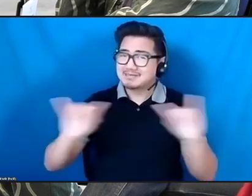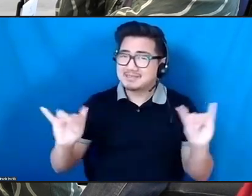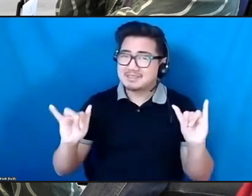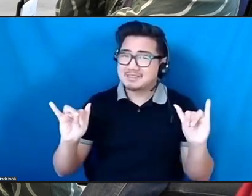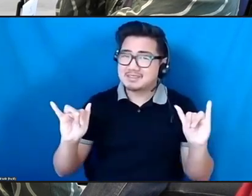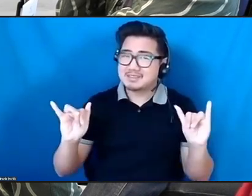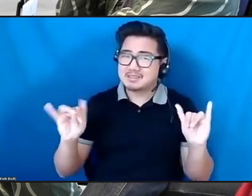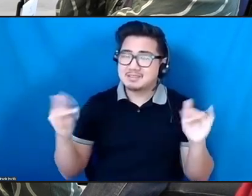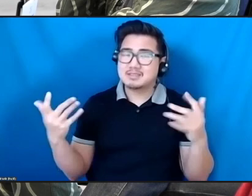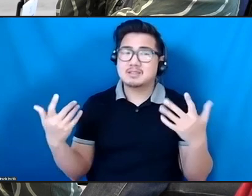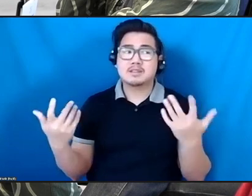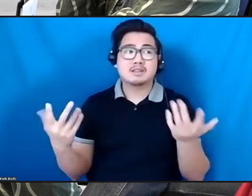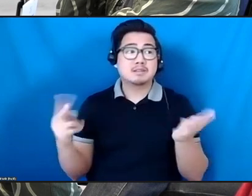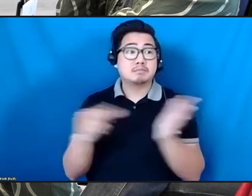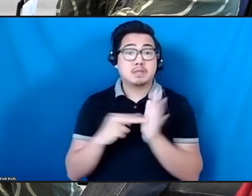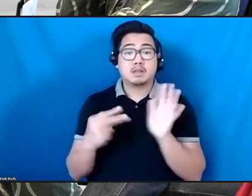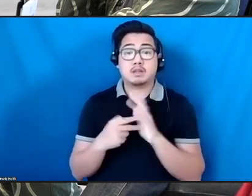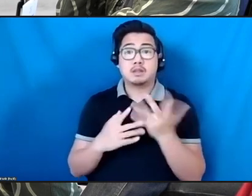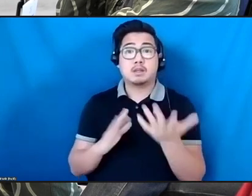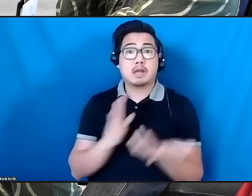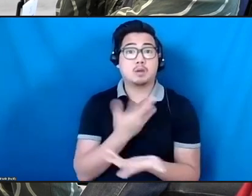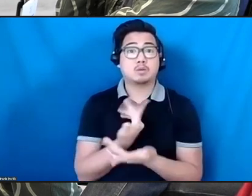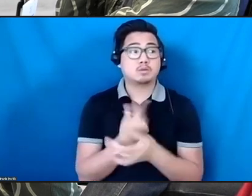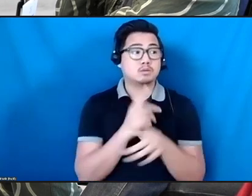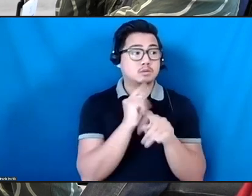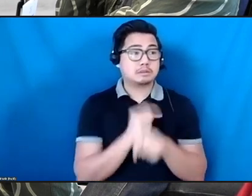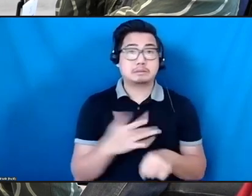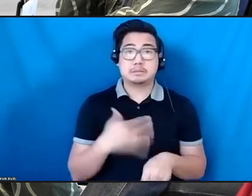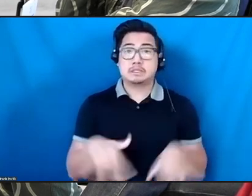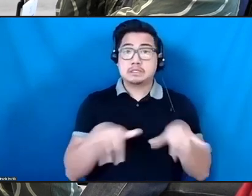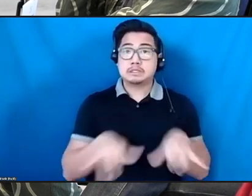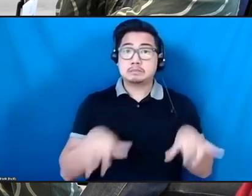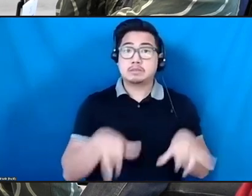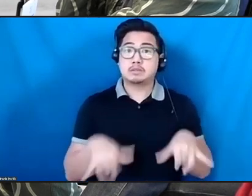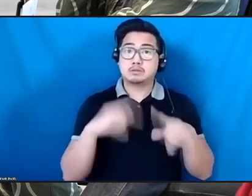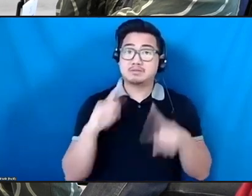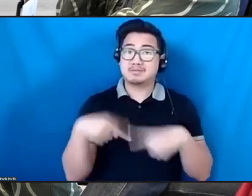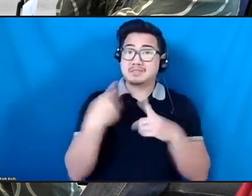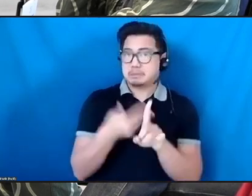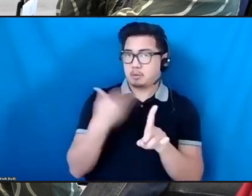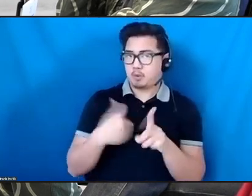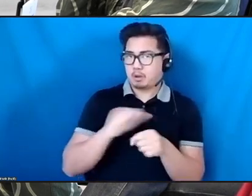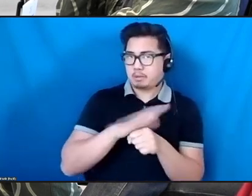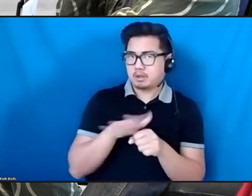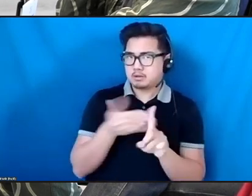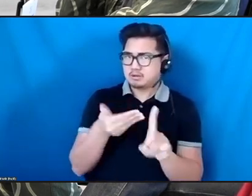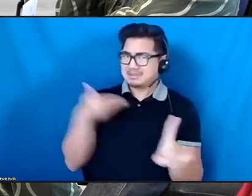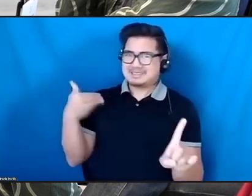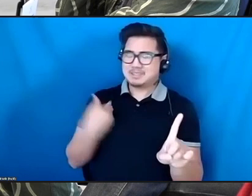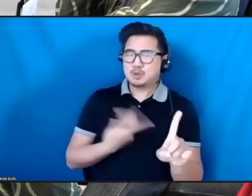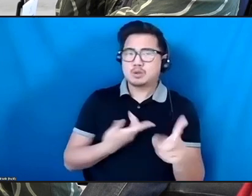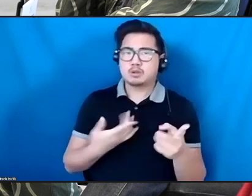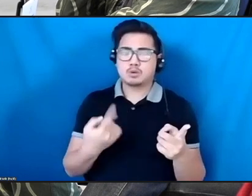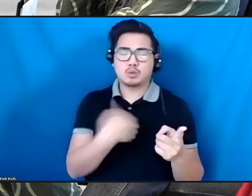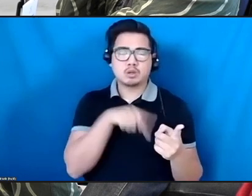possible any longer. All of that is happening in tandem with this moment when we are reckoning with the,